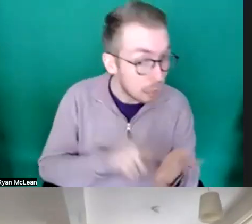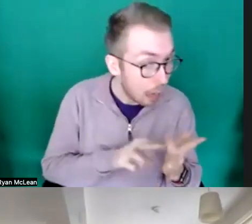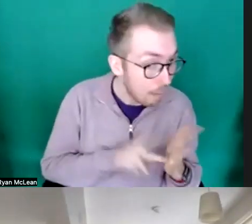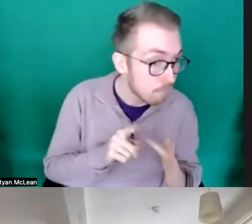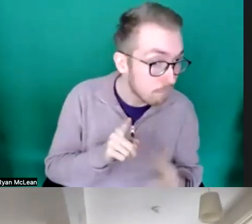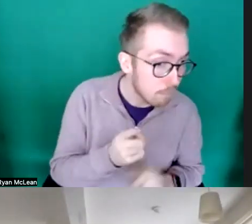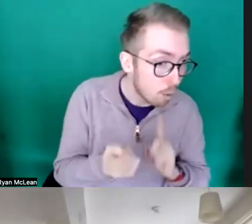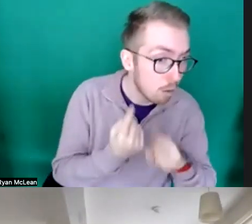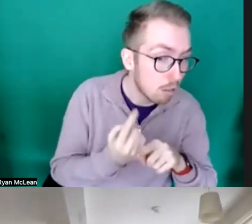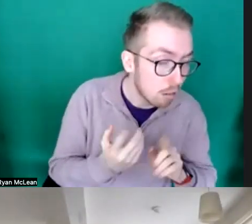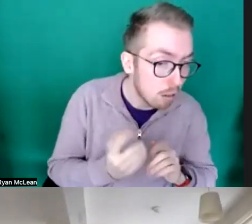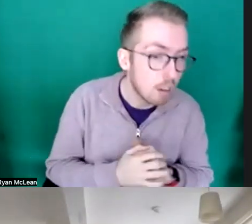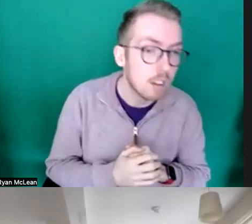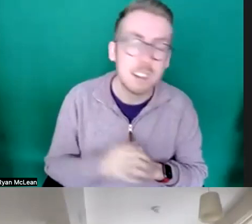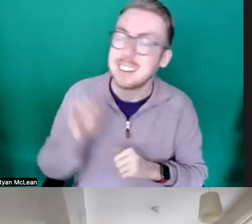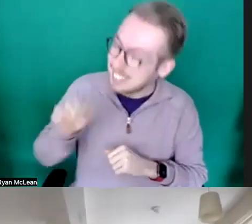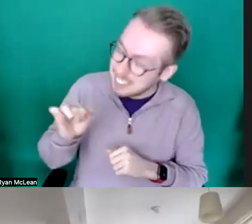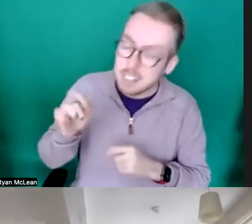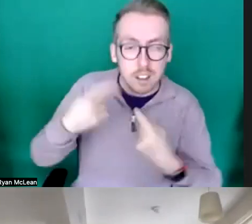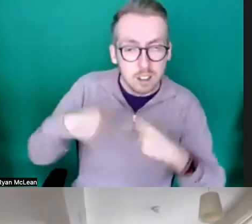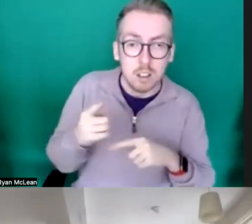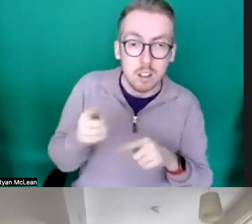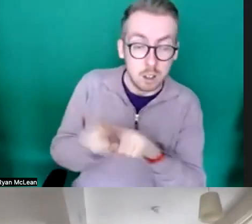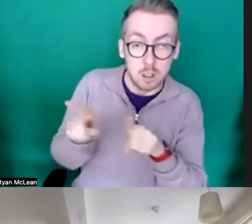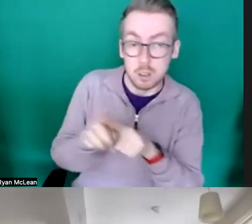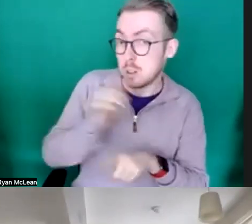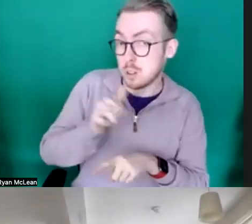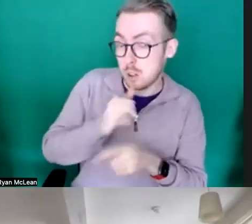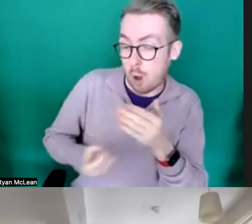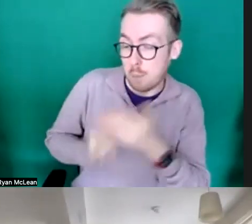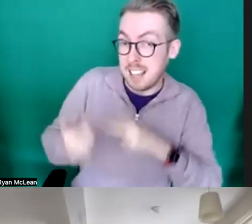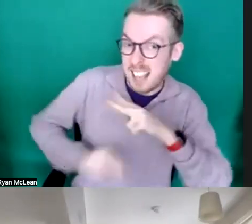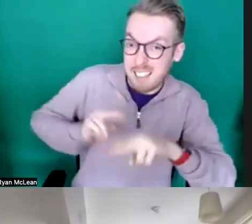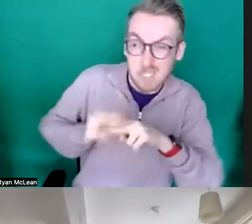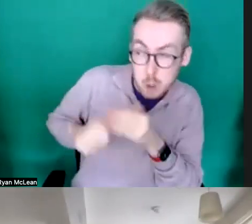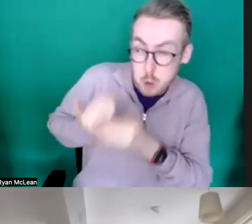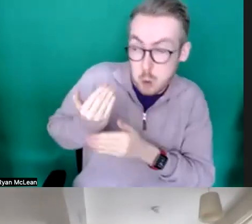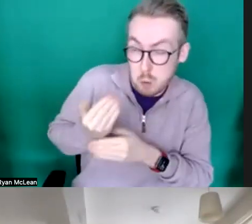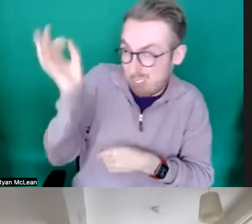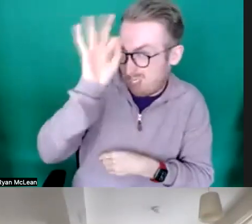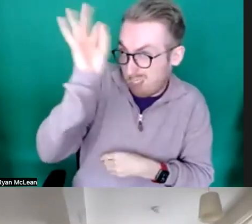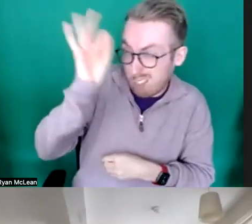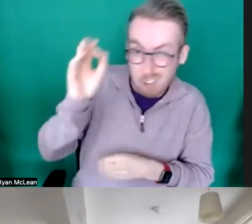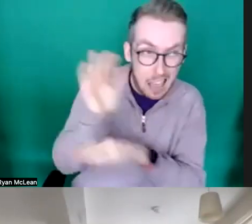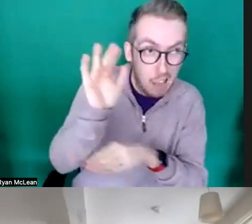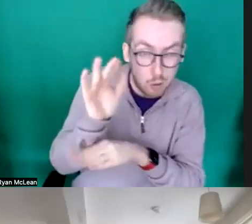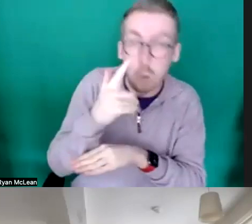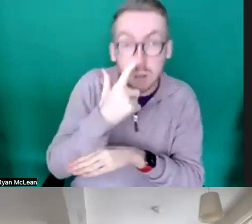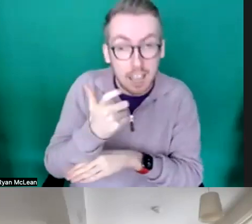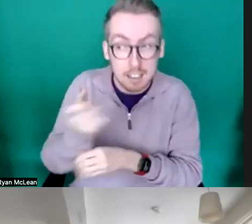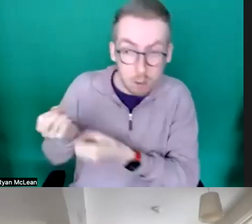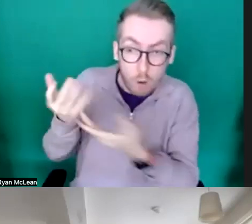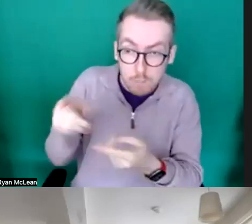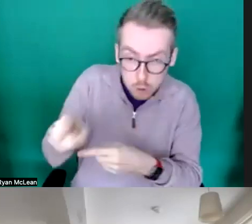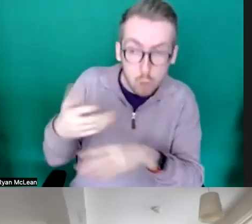yeah i mean you could also use the opportunity if you're fairly new to working outdoors is to work with partners and to find